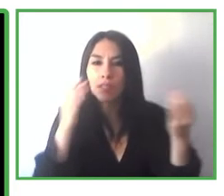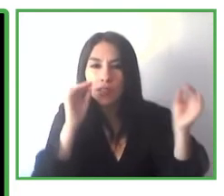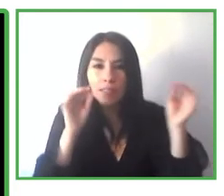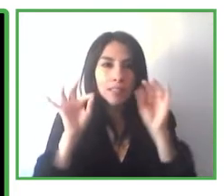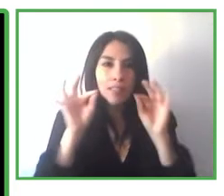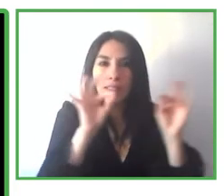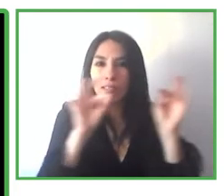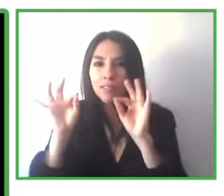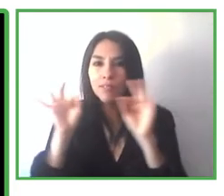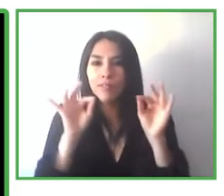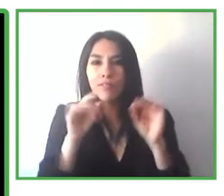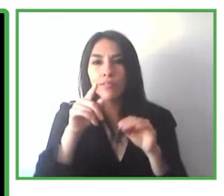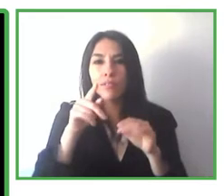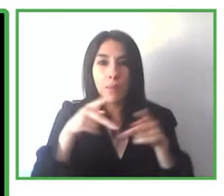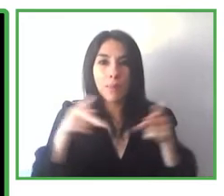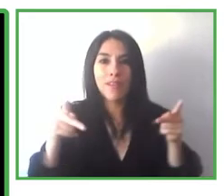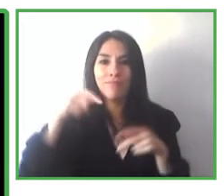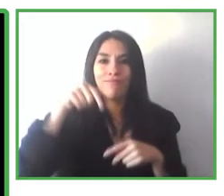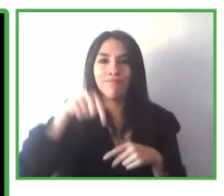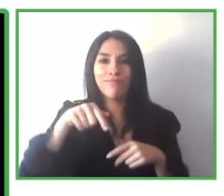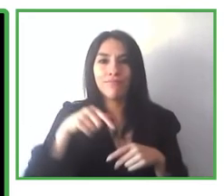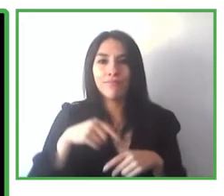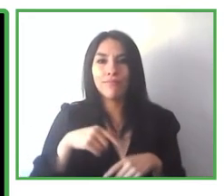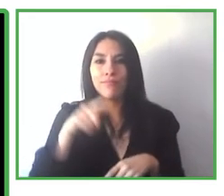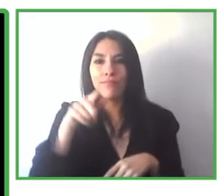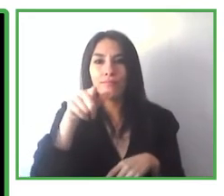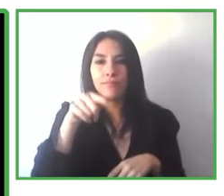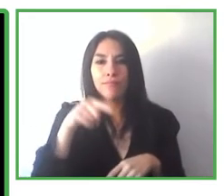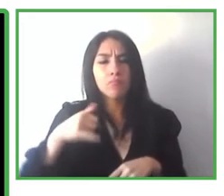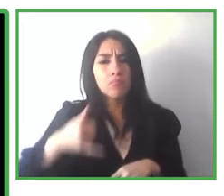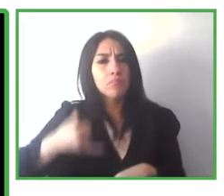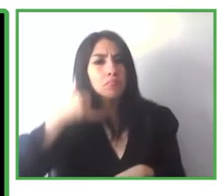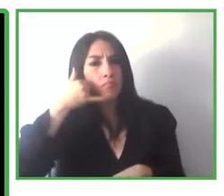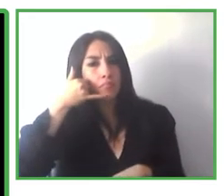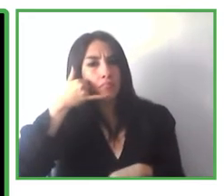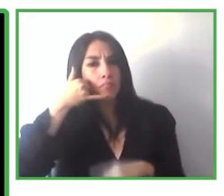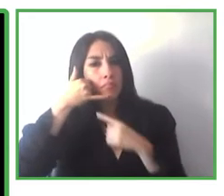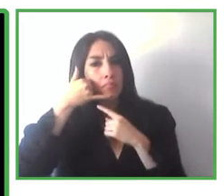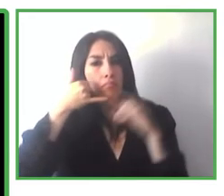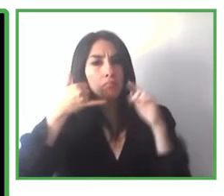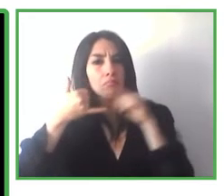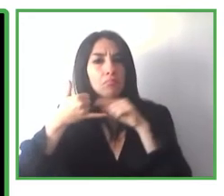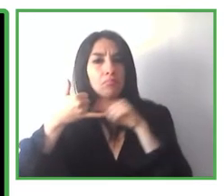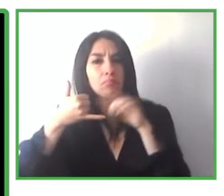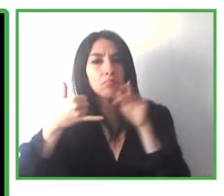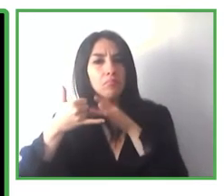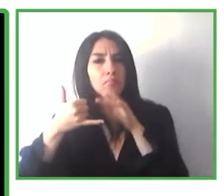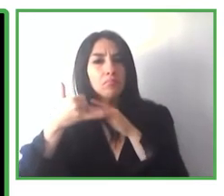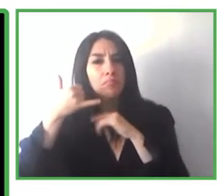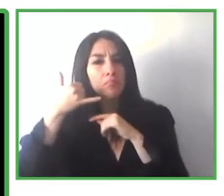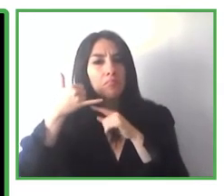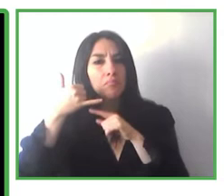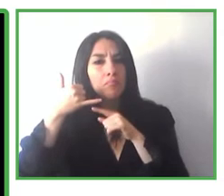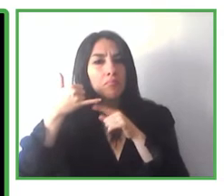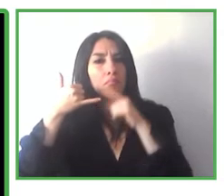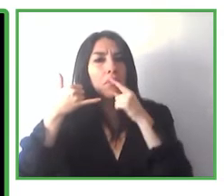a visually impaired person only needs to open up the app and scan around.